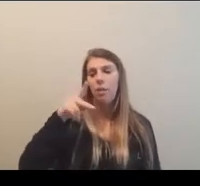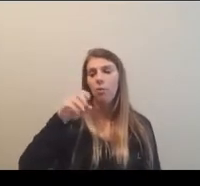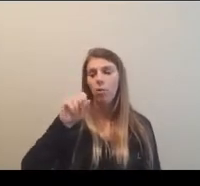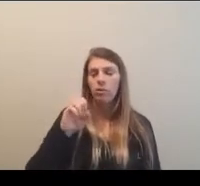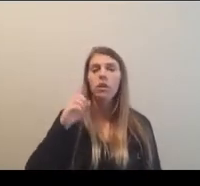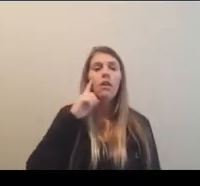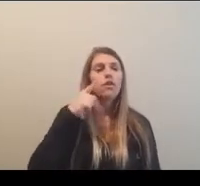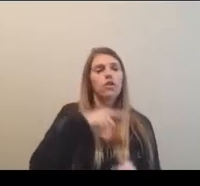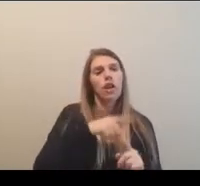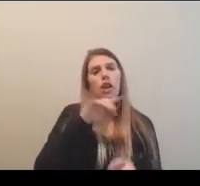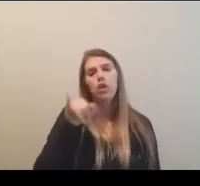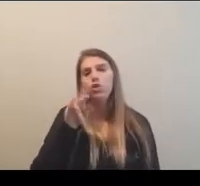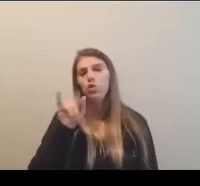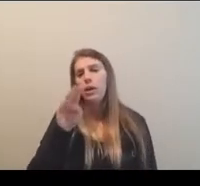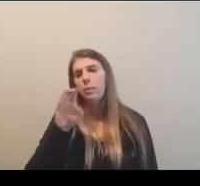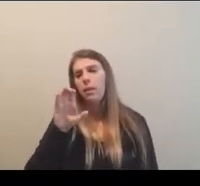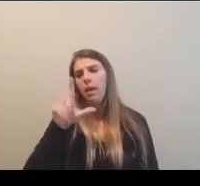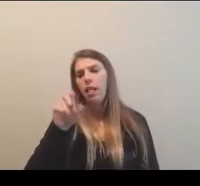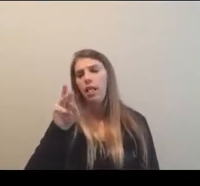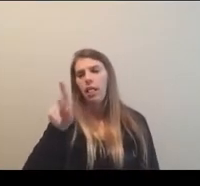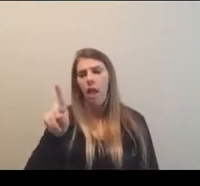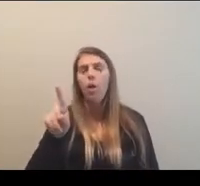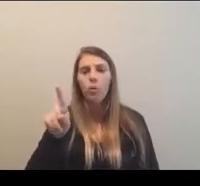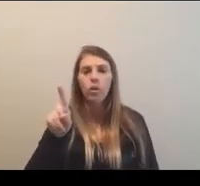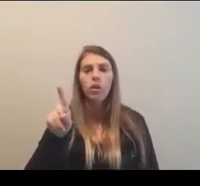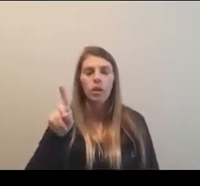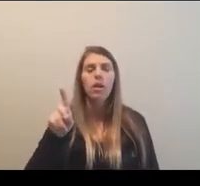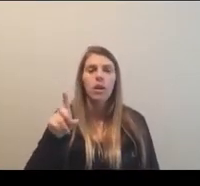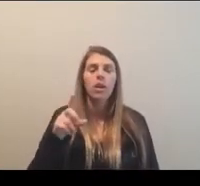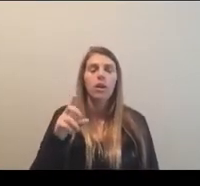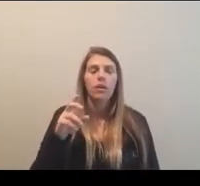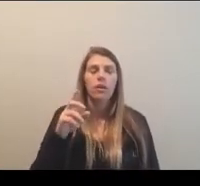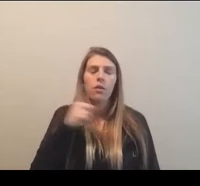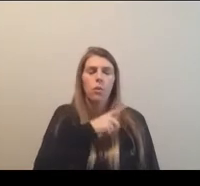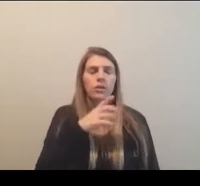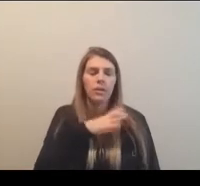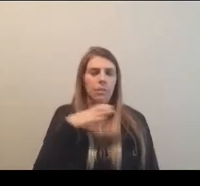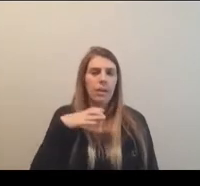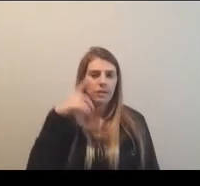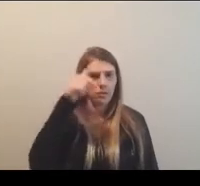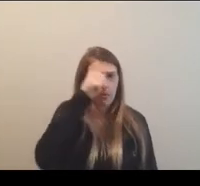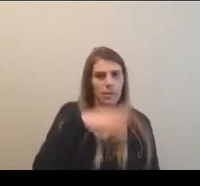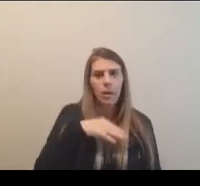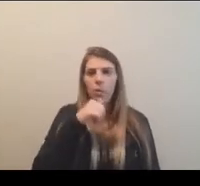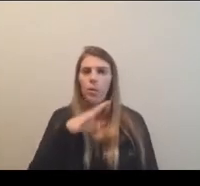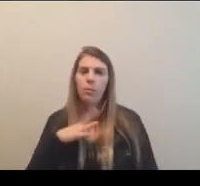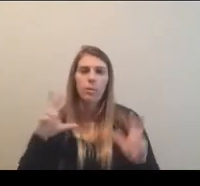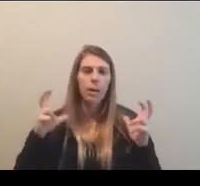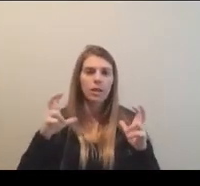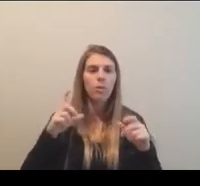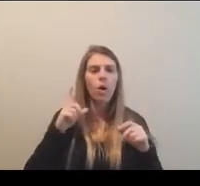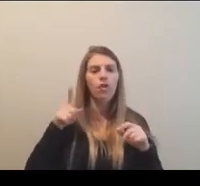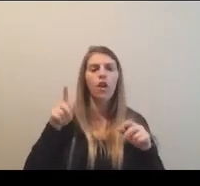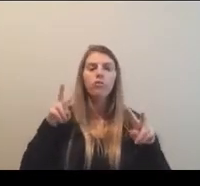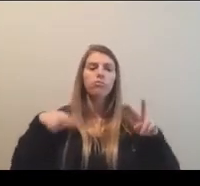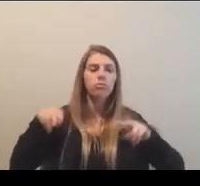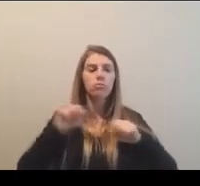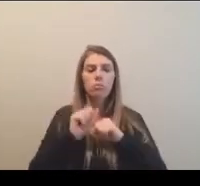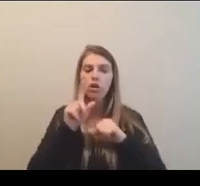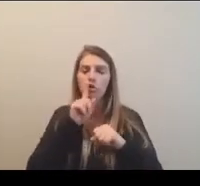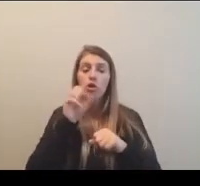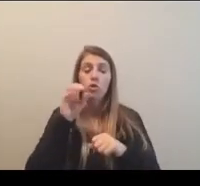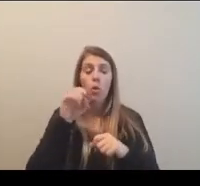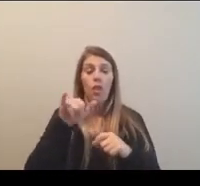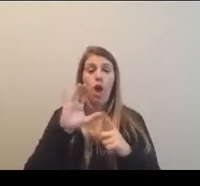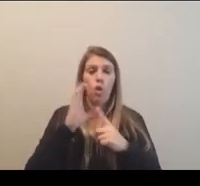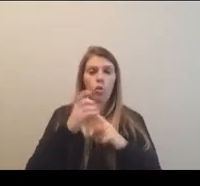oversight committee and Judy McLeod and the men's basketball oversight committee. Um, I think that there's a culture that's being, you know, developed and built there that I think will